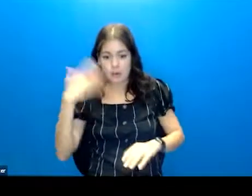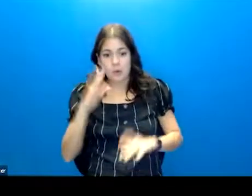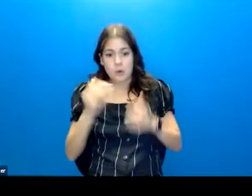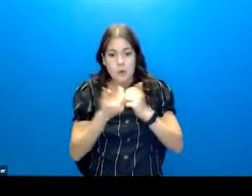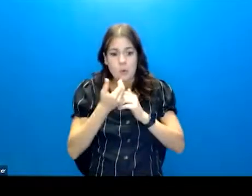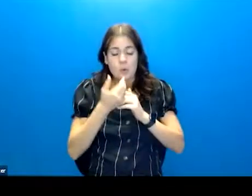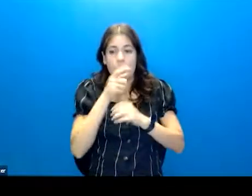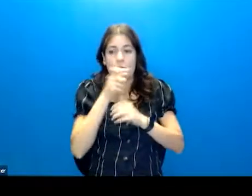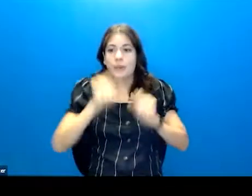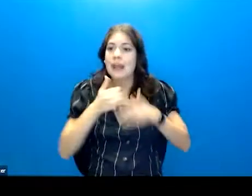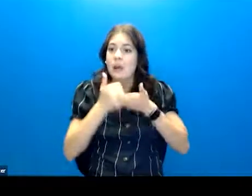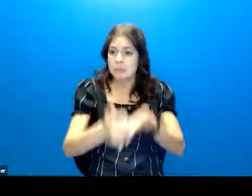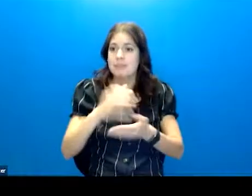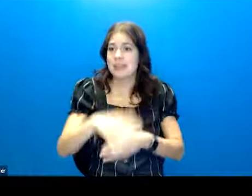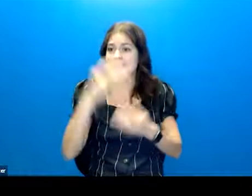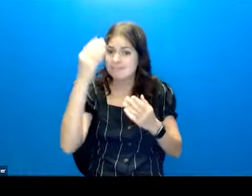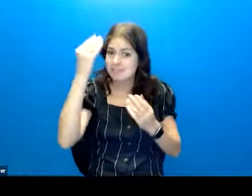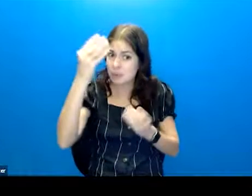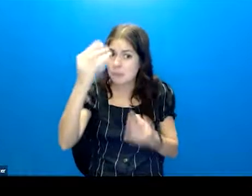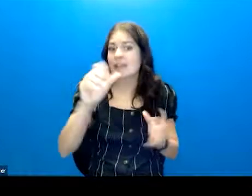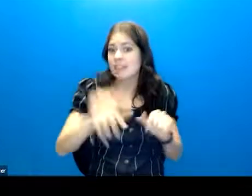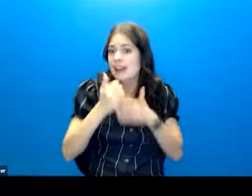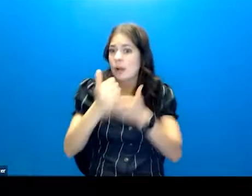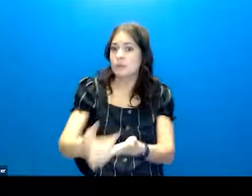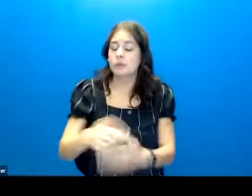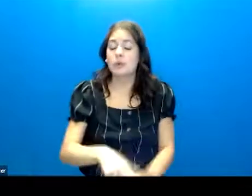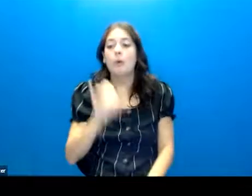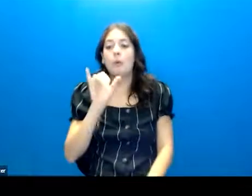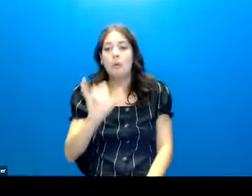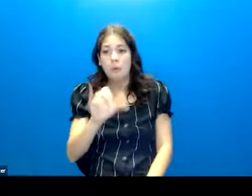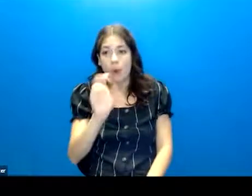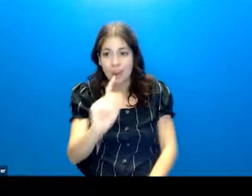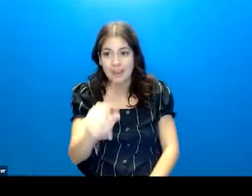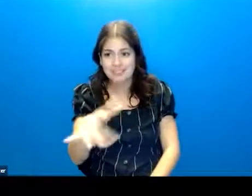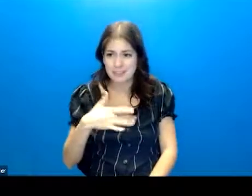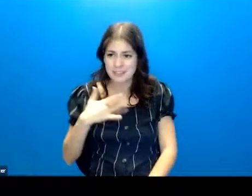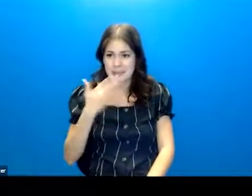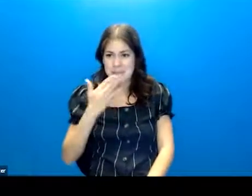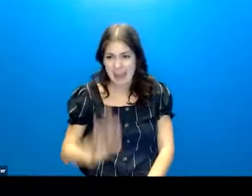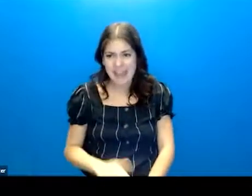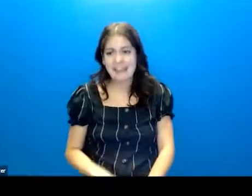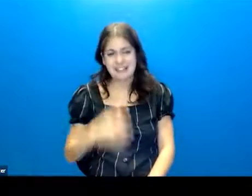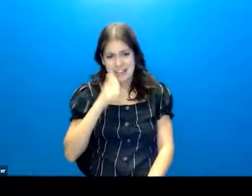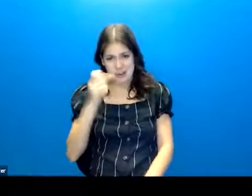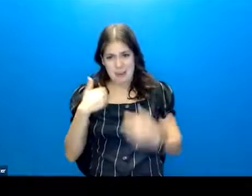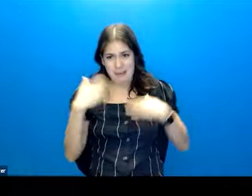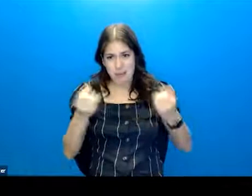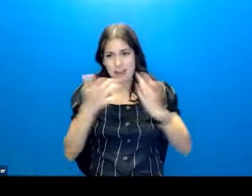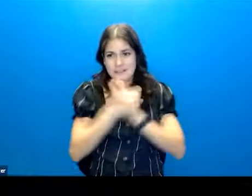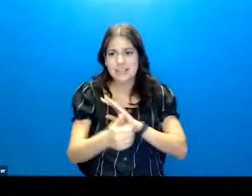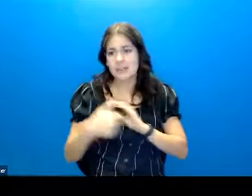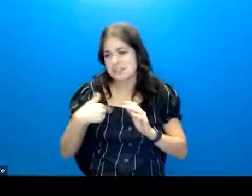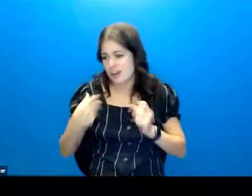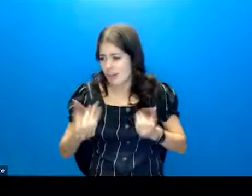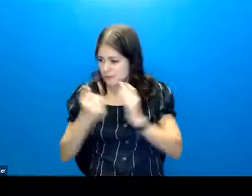them. That's informative. As a clinician, you're like, wow, this person's feeling really bad. And they don't have a lot of skills. They don't